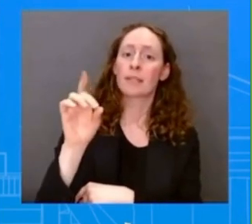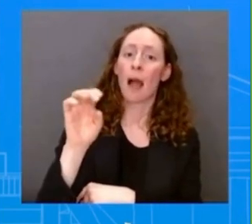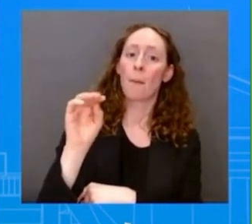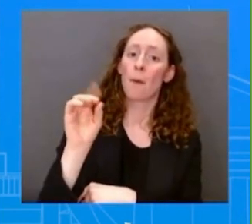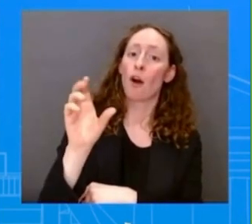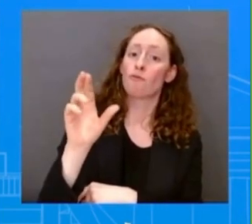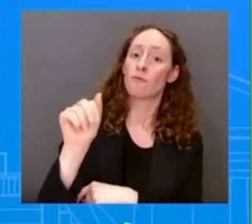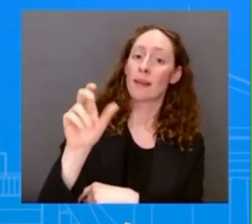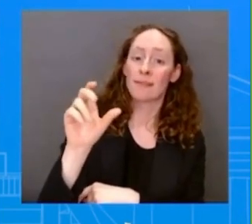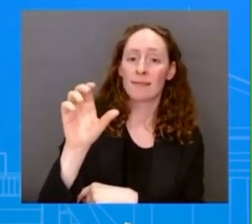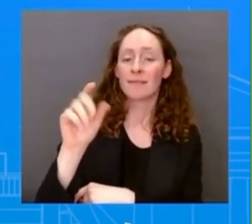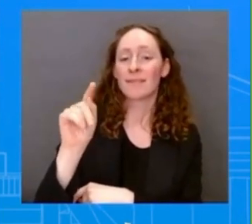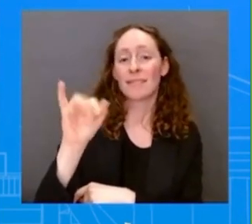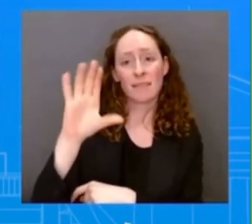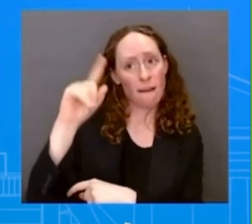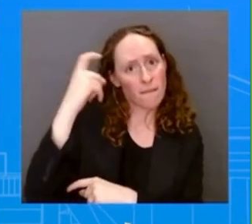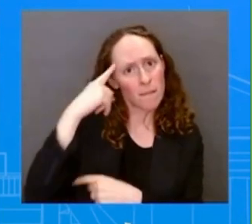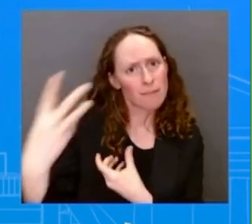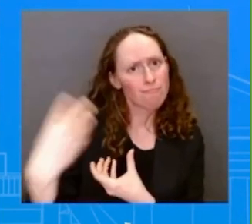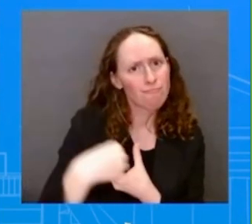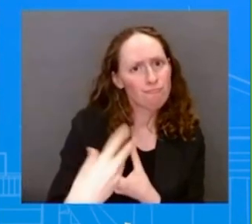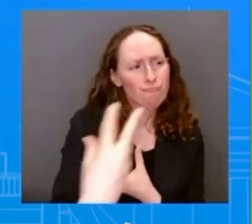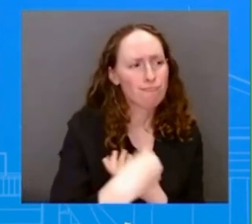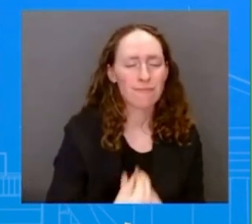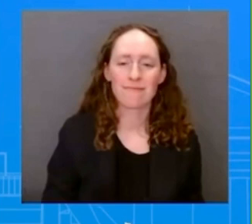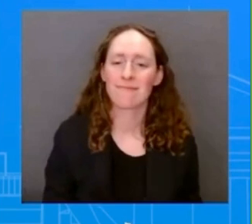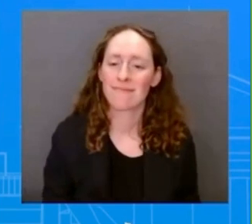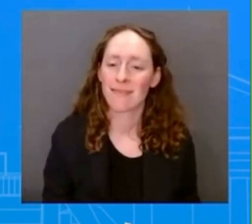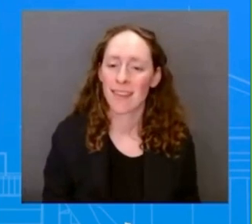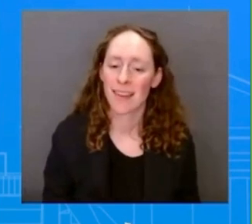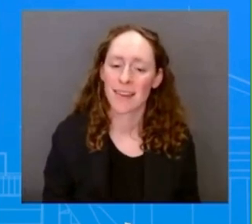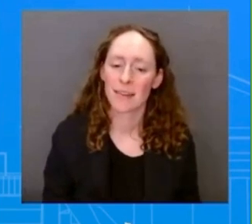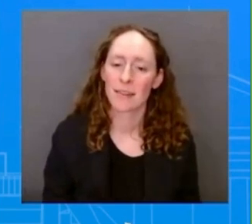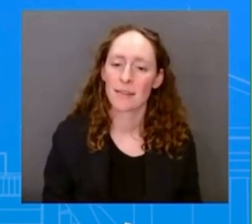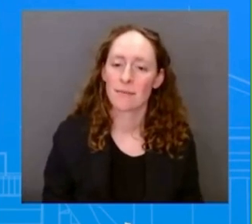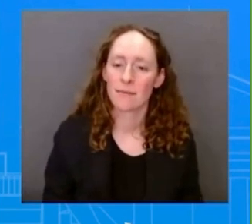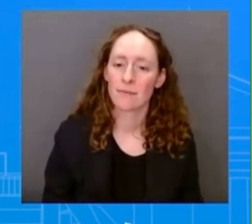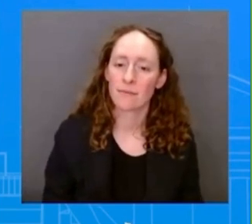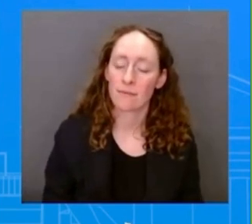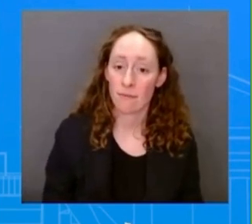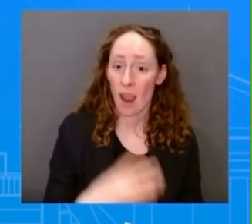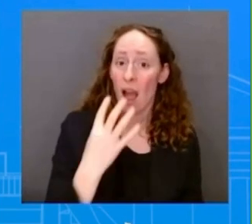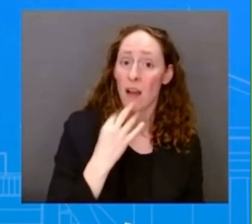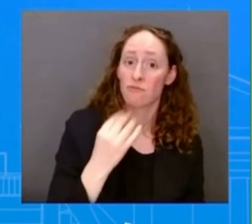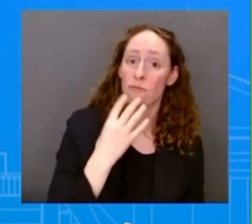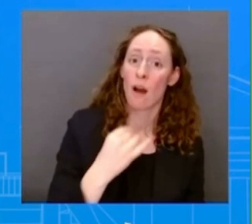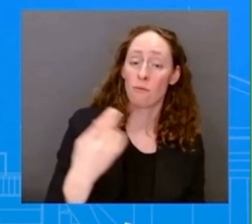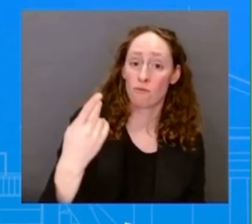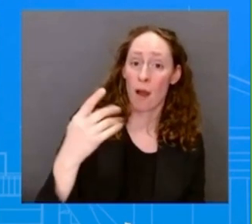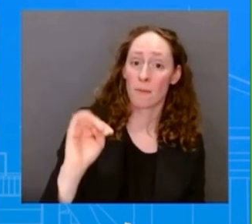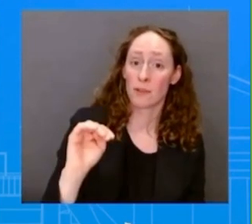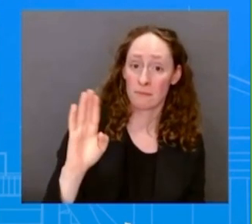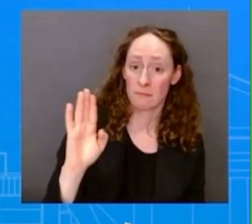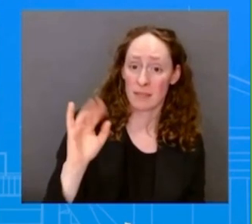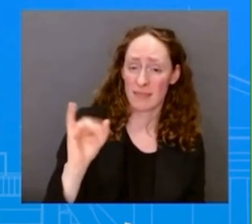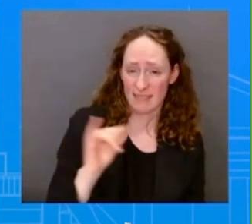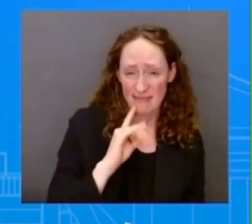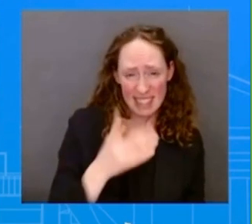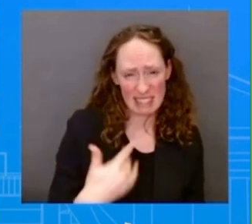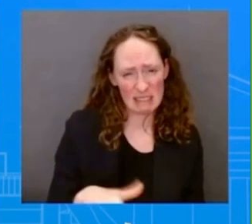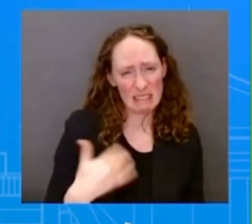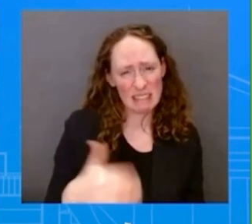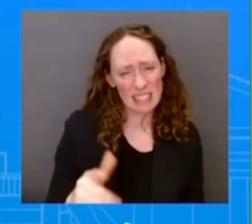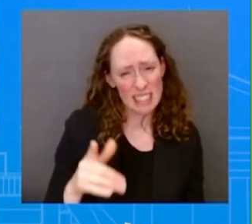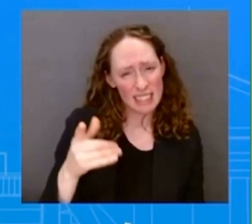of Prime Minister Netanyahu disrespectful of the President? I mean, he is known to not have a good relationship with democratic presidents, including